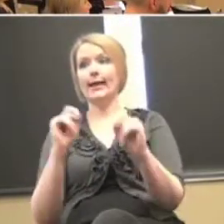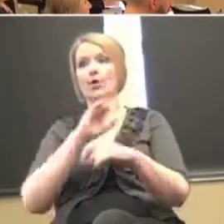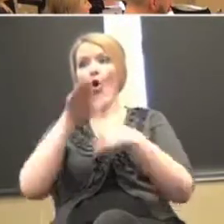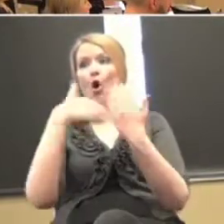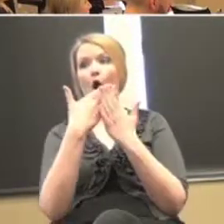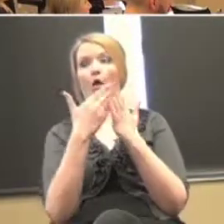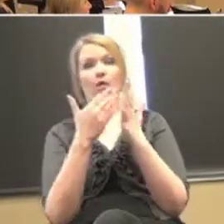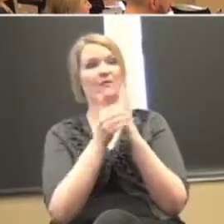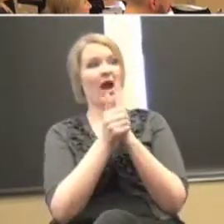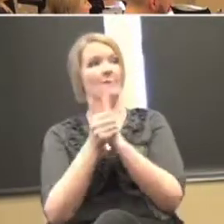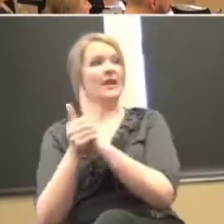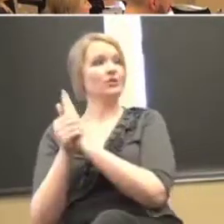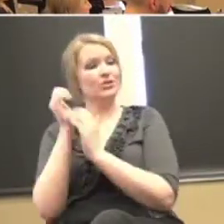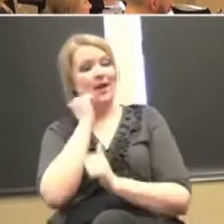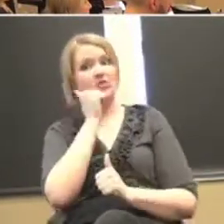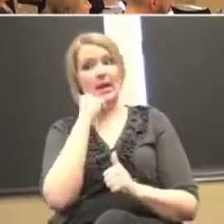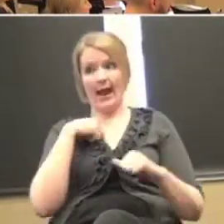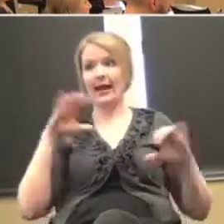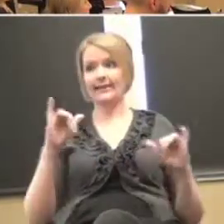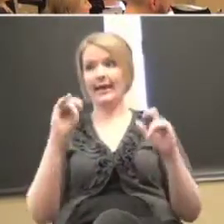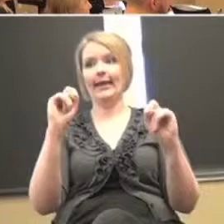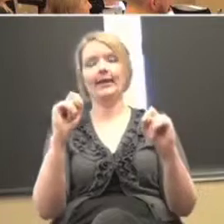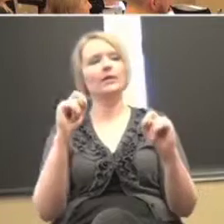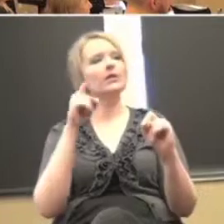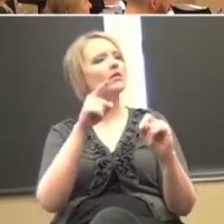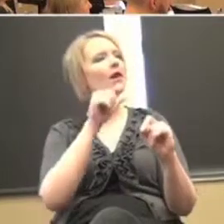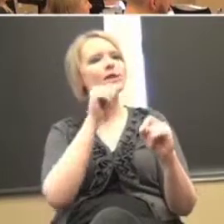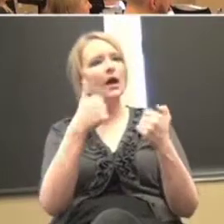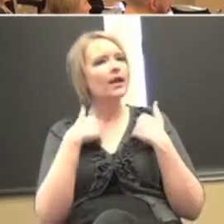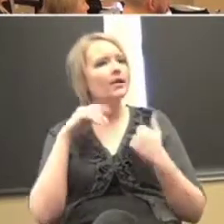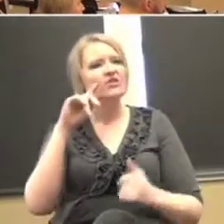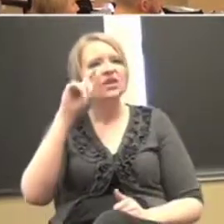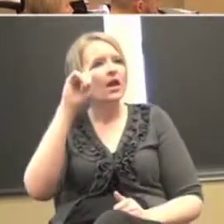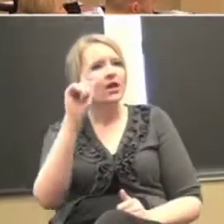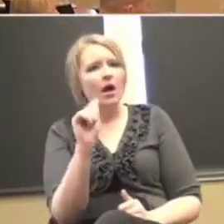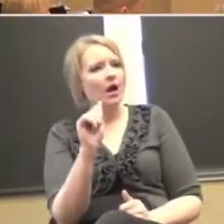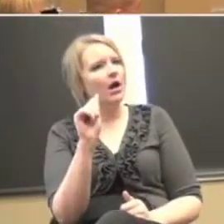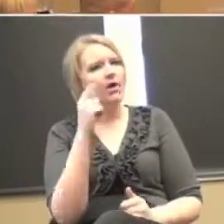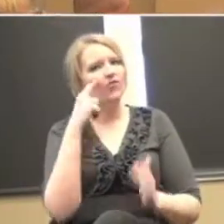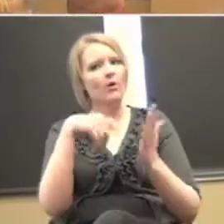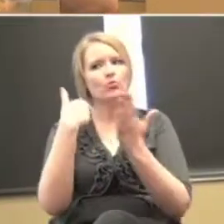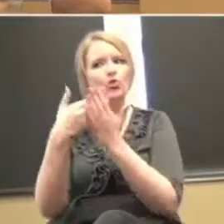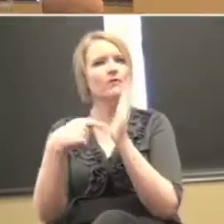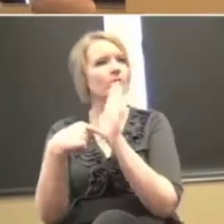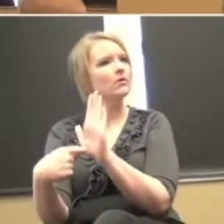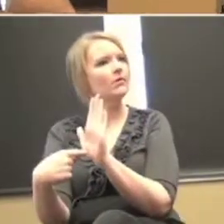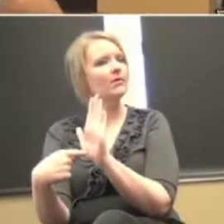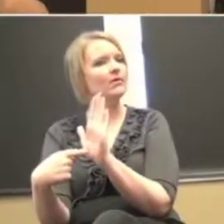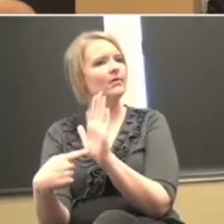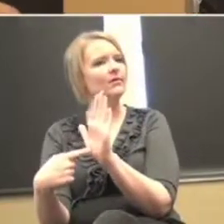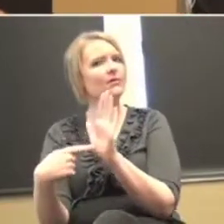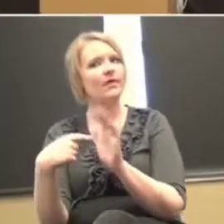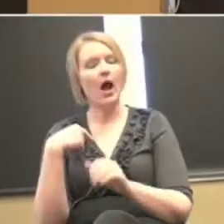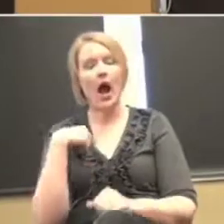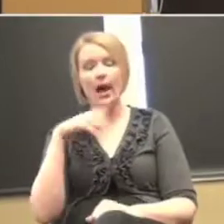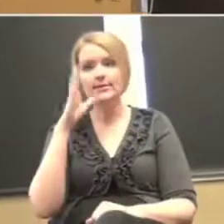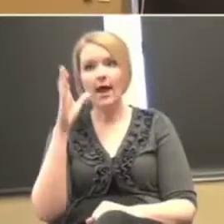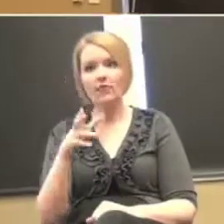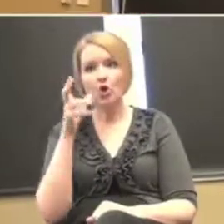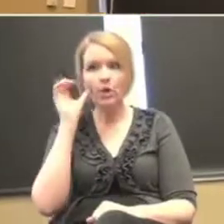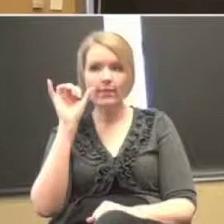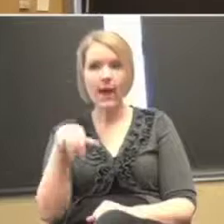every day. They did not have data to support their implementation of the accommodations. I've never heard of that before.